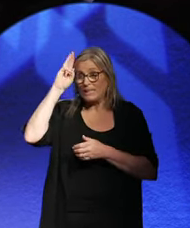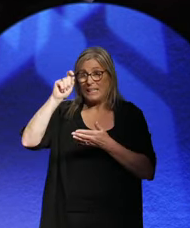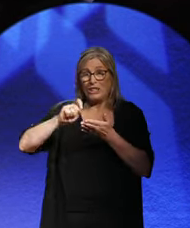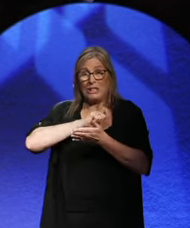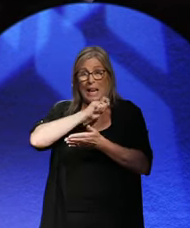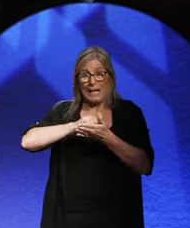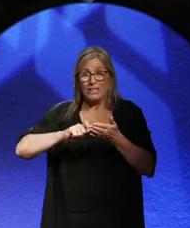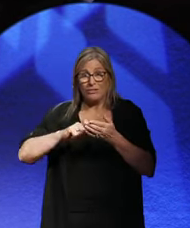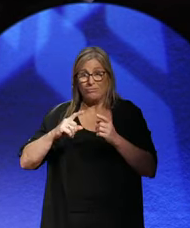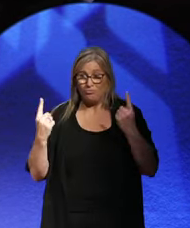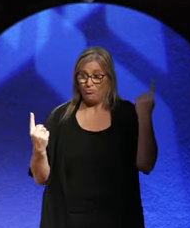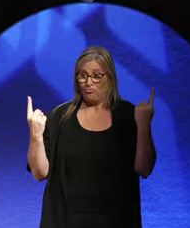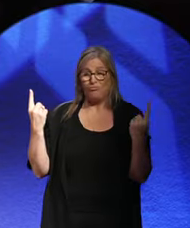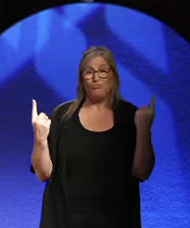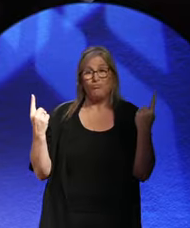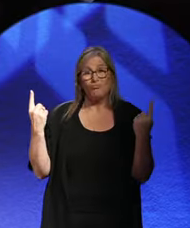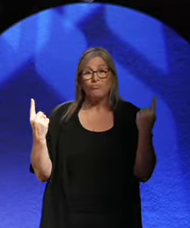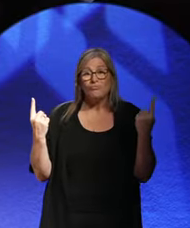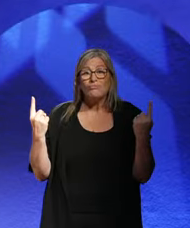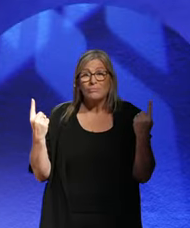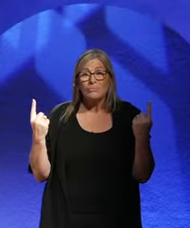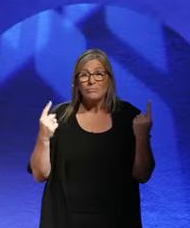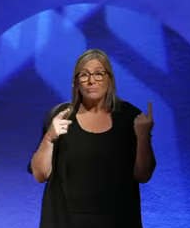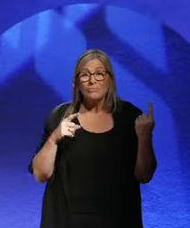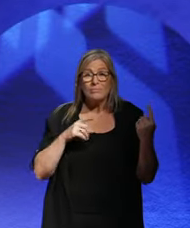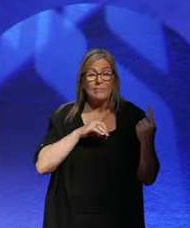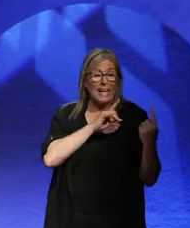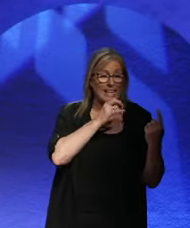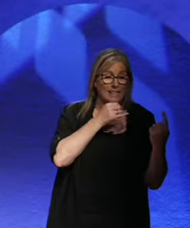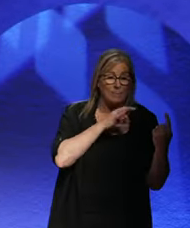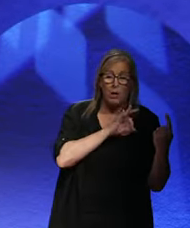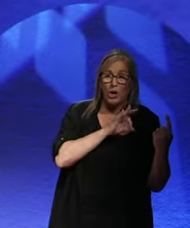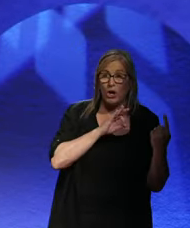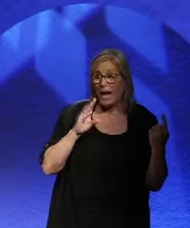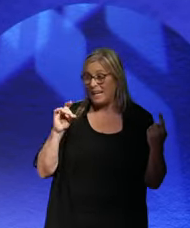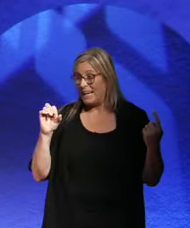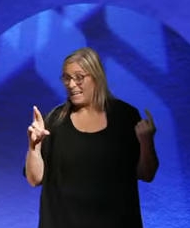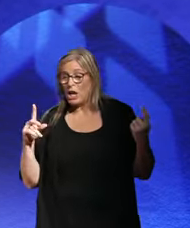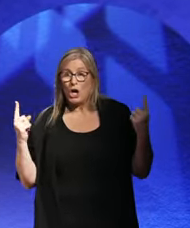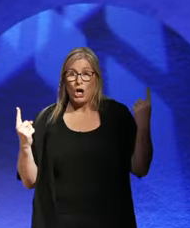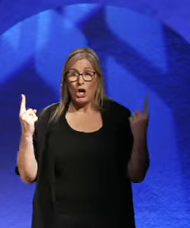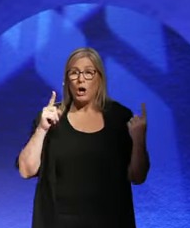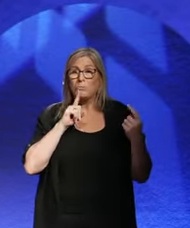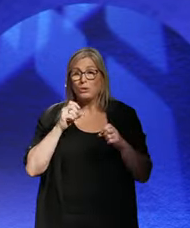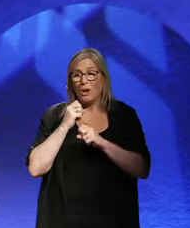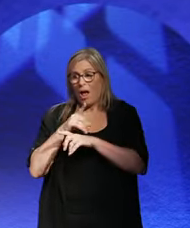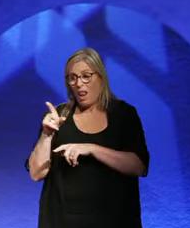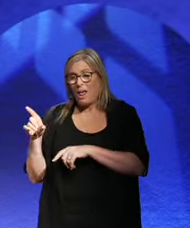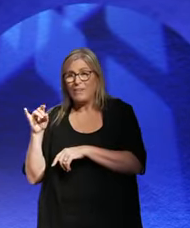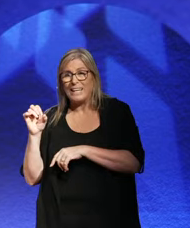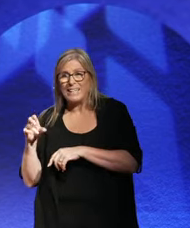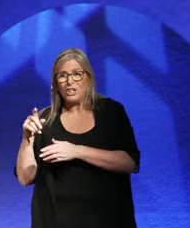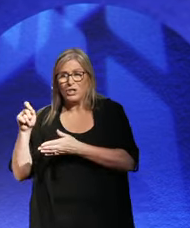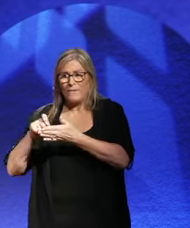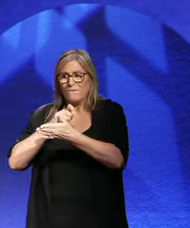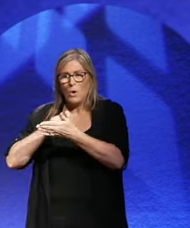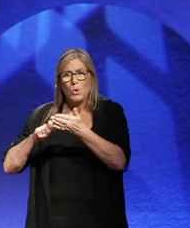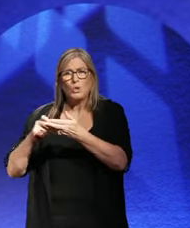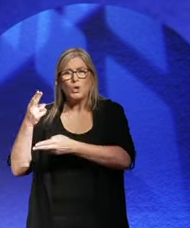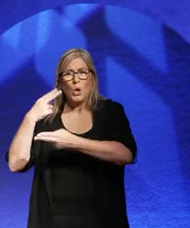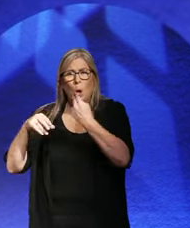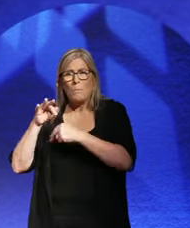stands, Hitler stands against Hindenburg. But there's a problem. All of Hitler's voters come from the